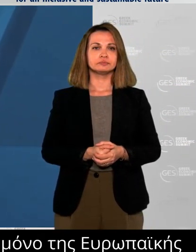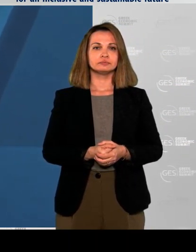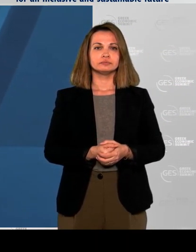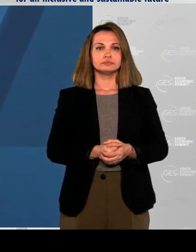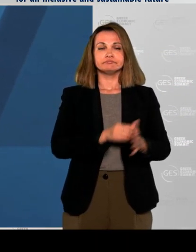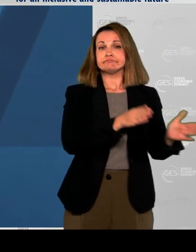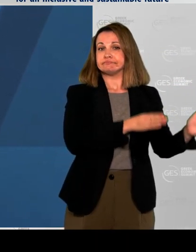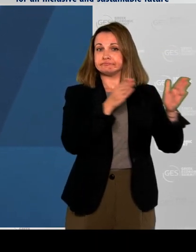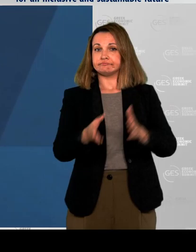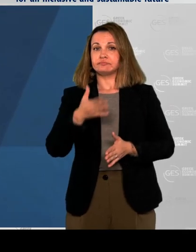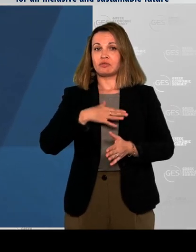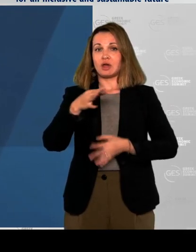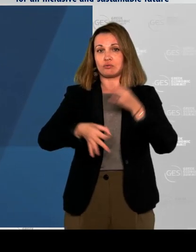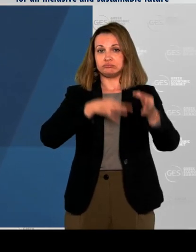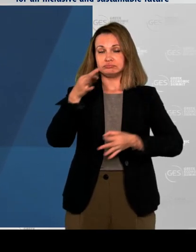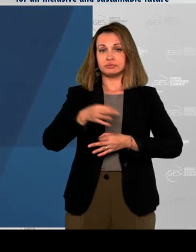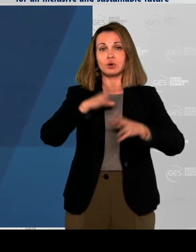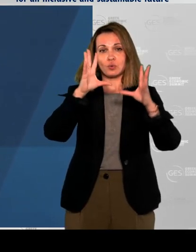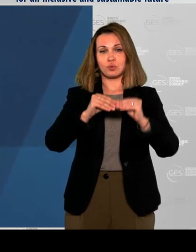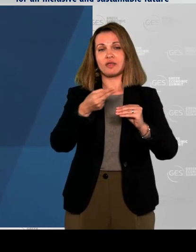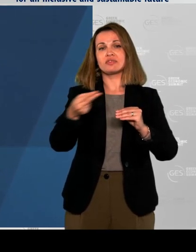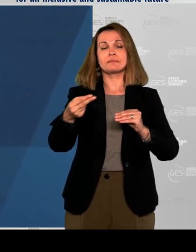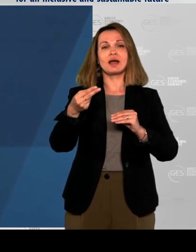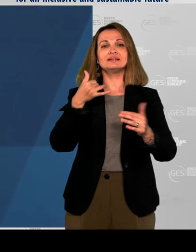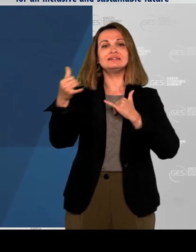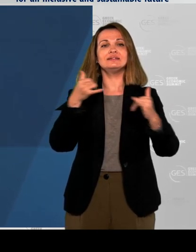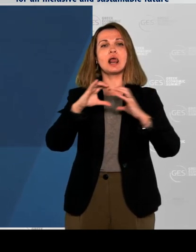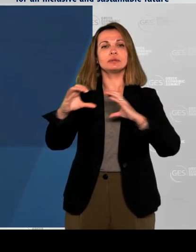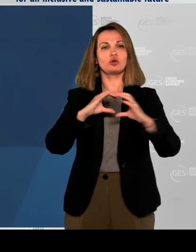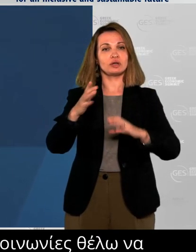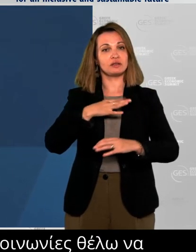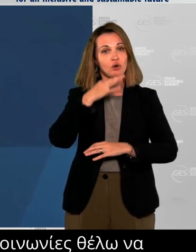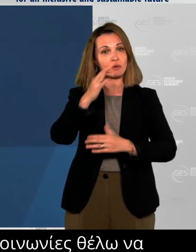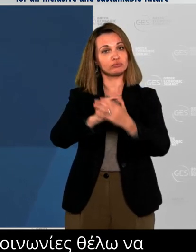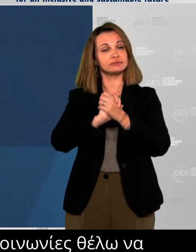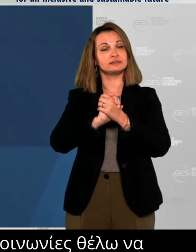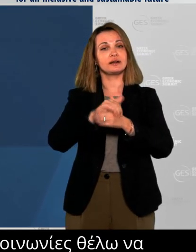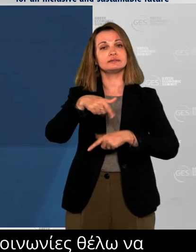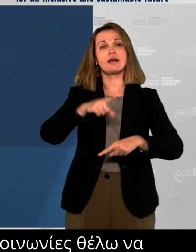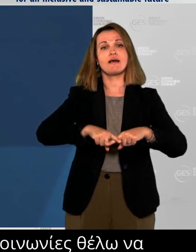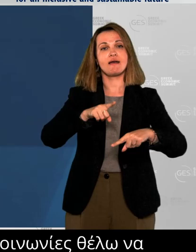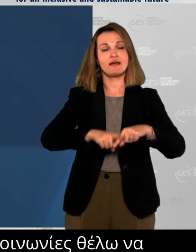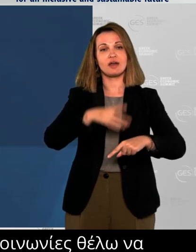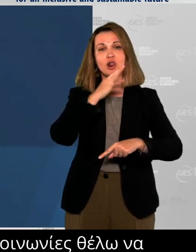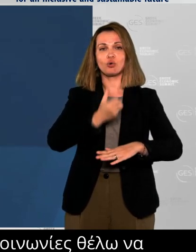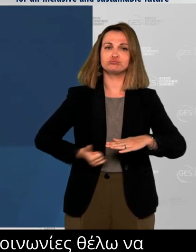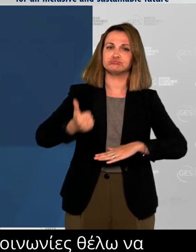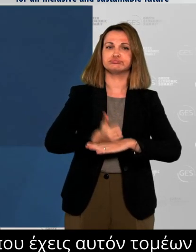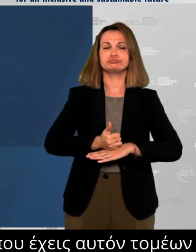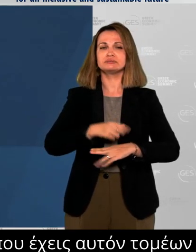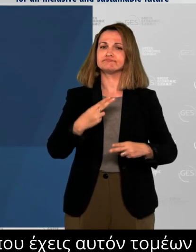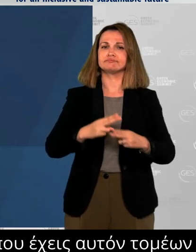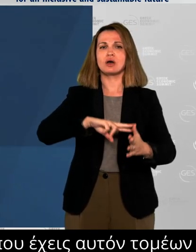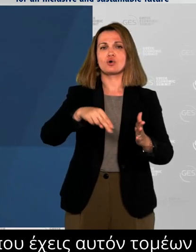want to command Greece once again for its leadership in this important sector. We welcomed, for instance, Cosmote's launch of a